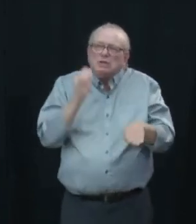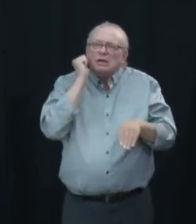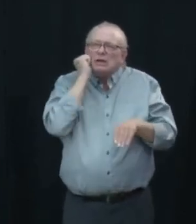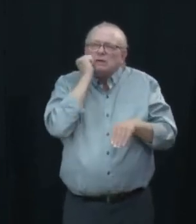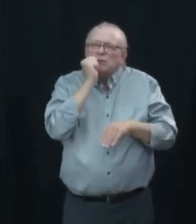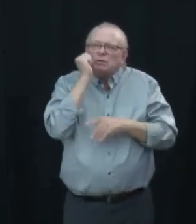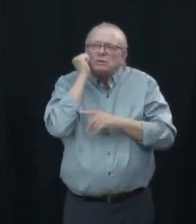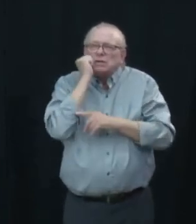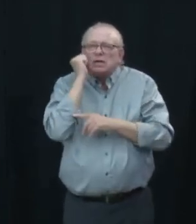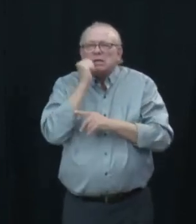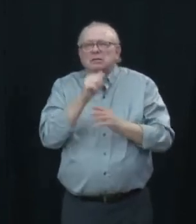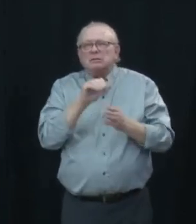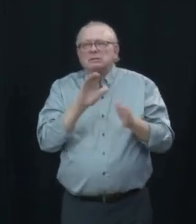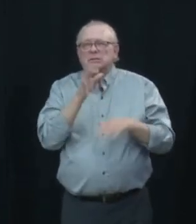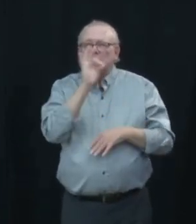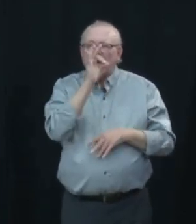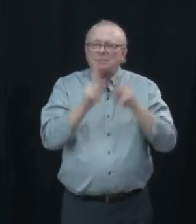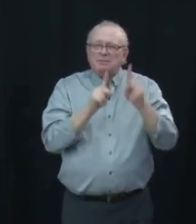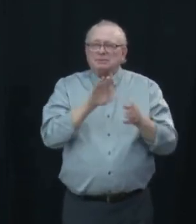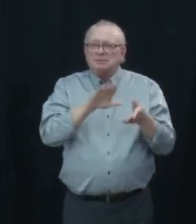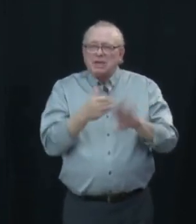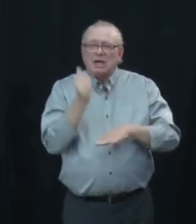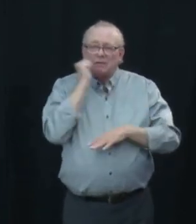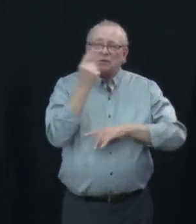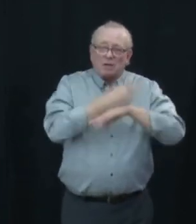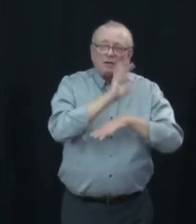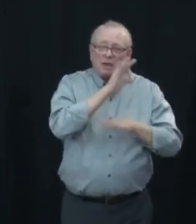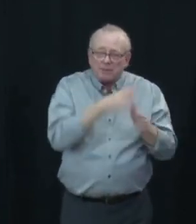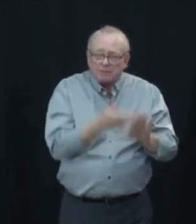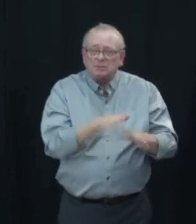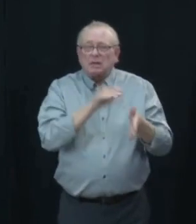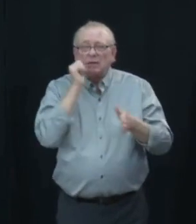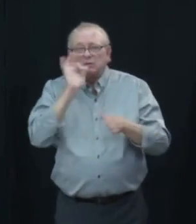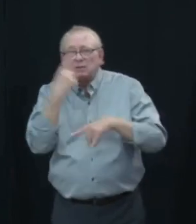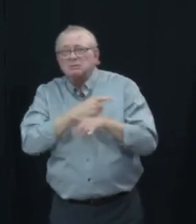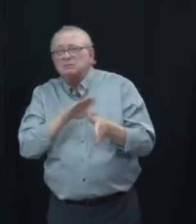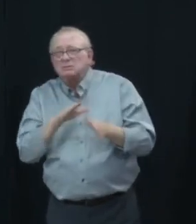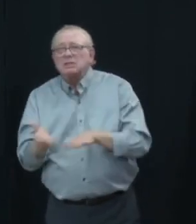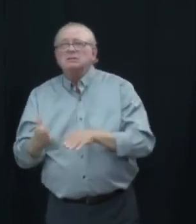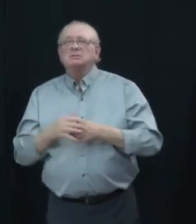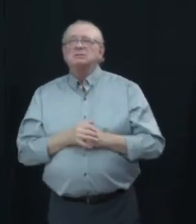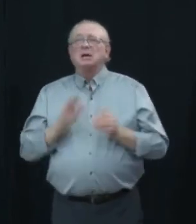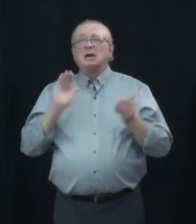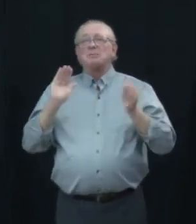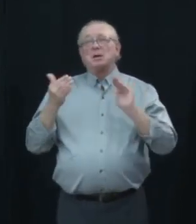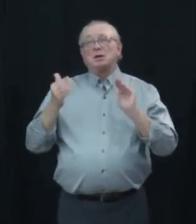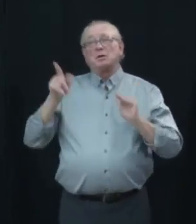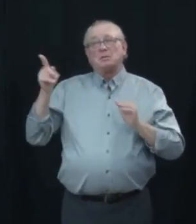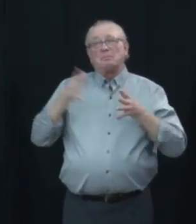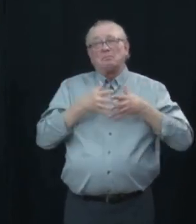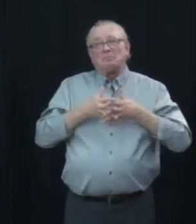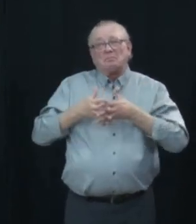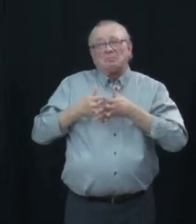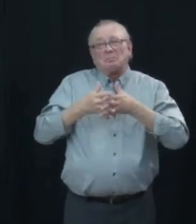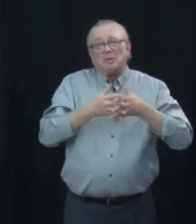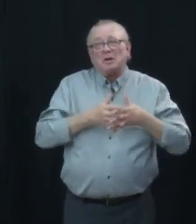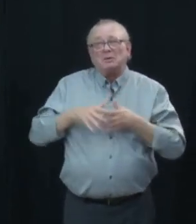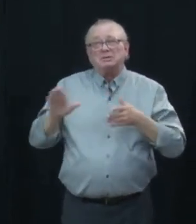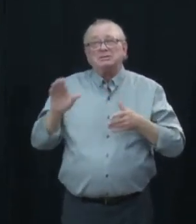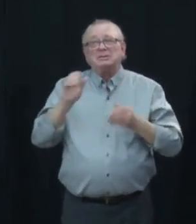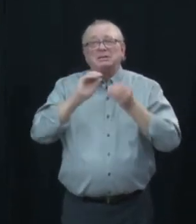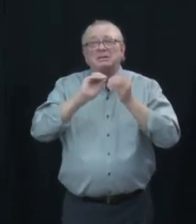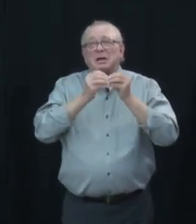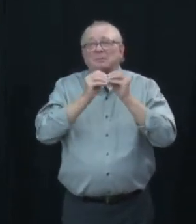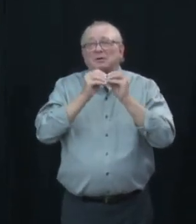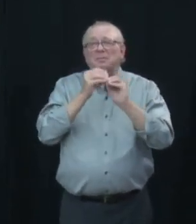by comparison u.s data estimates that prior to covid there was an average of one death per